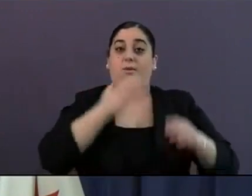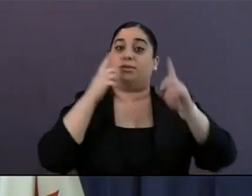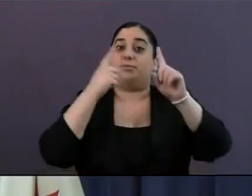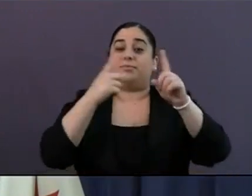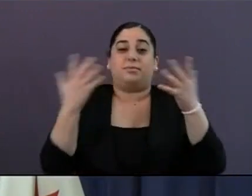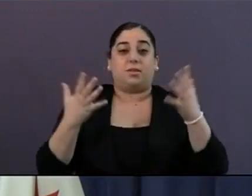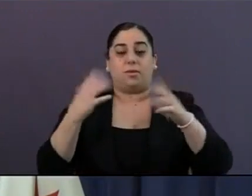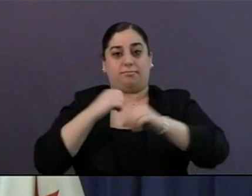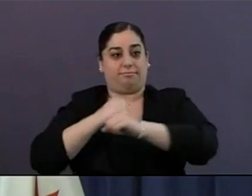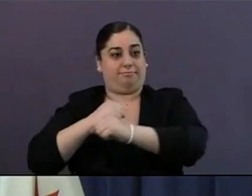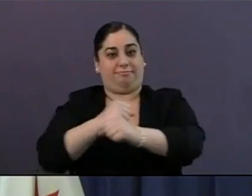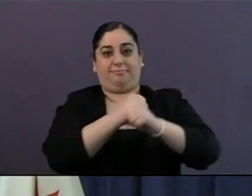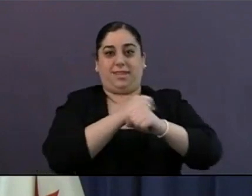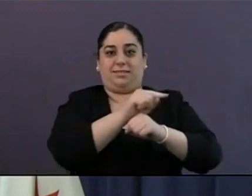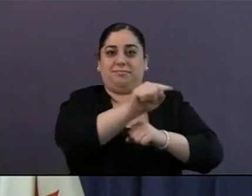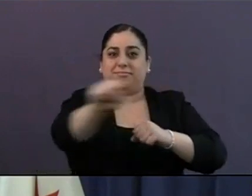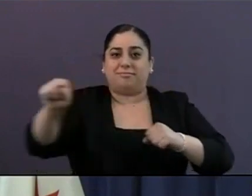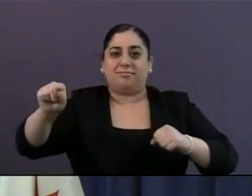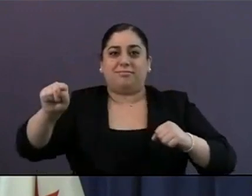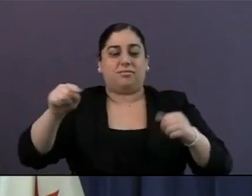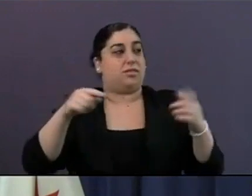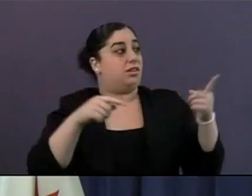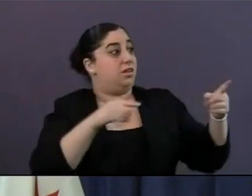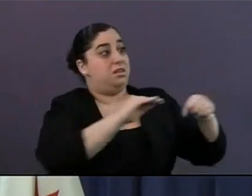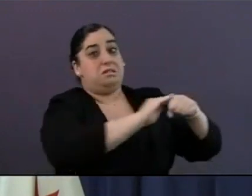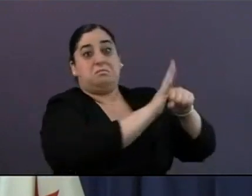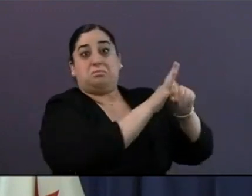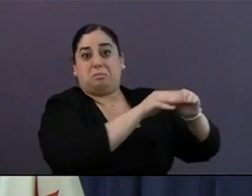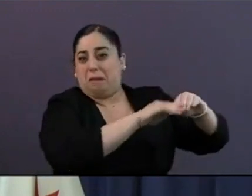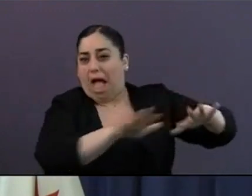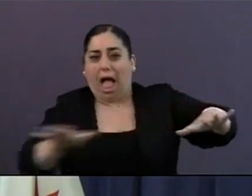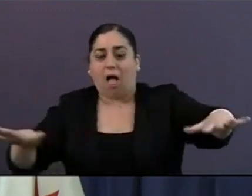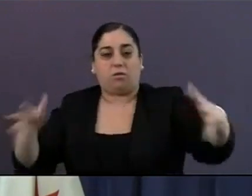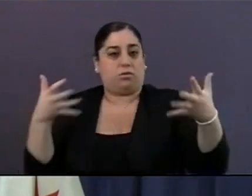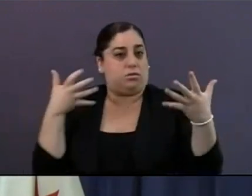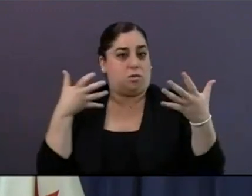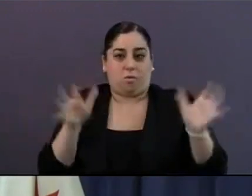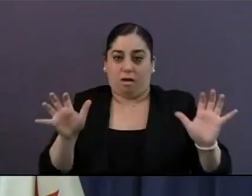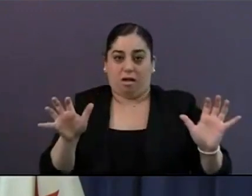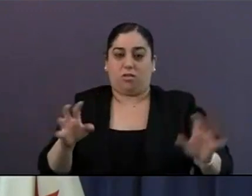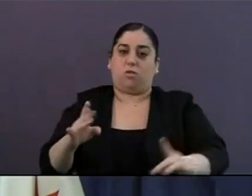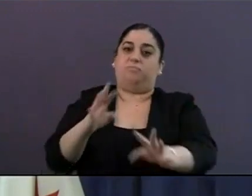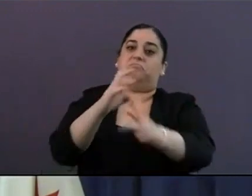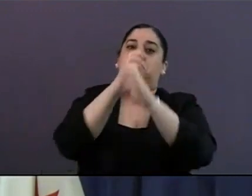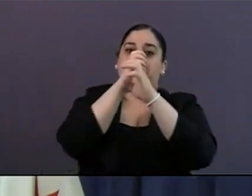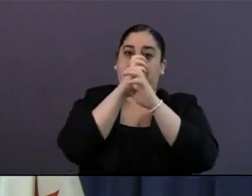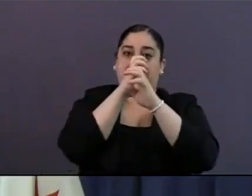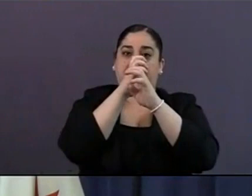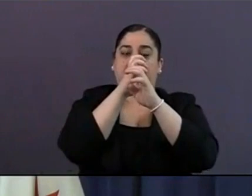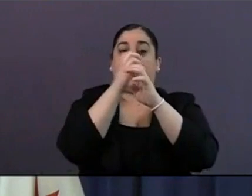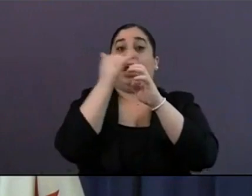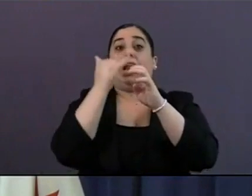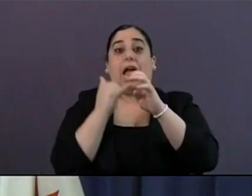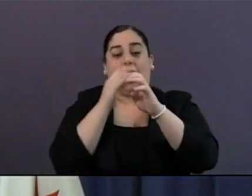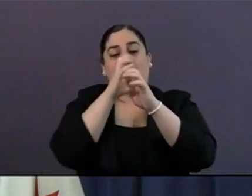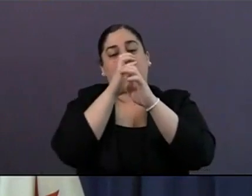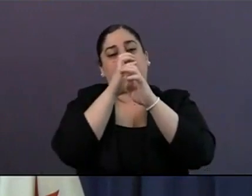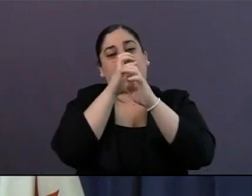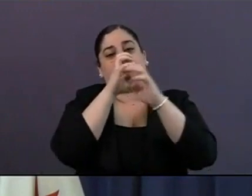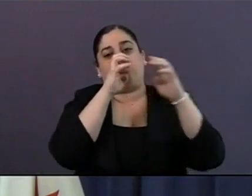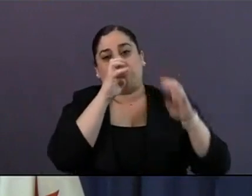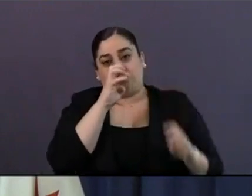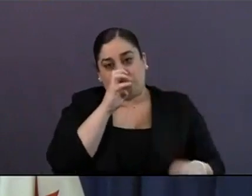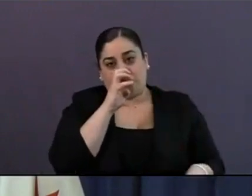virus. And so with that, we're prepared to loosen some of the restrictions with the goal of keeping us safe under this new normal.